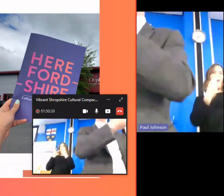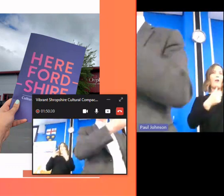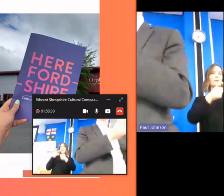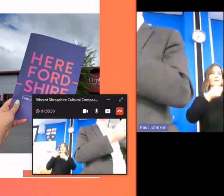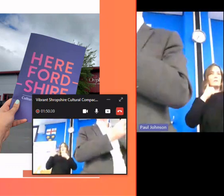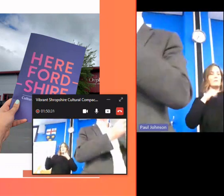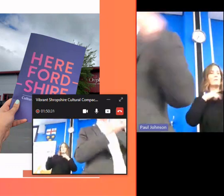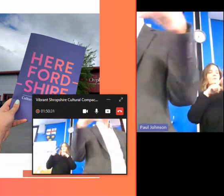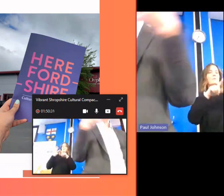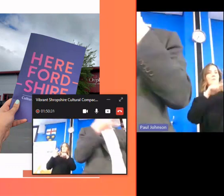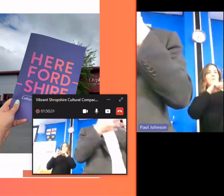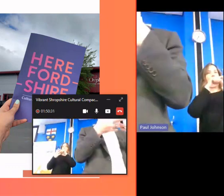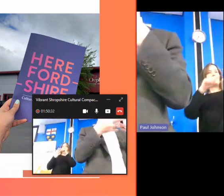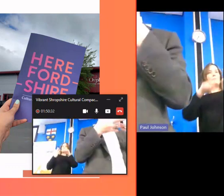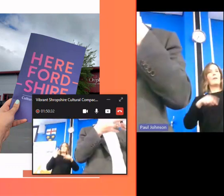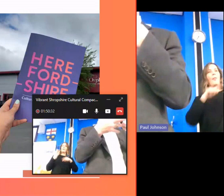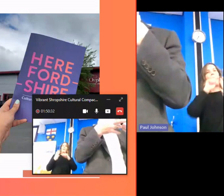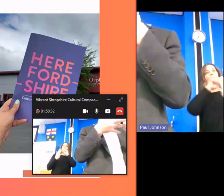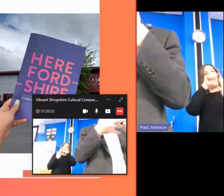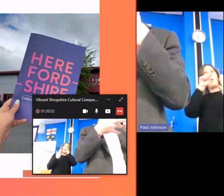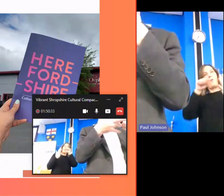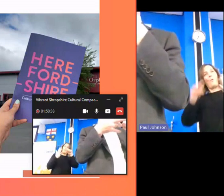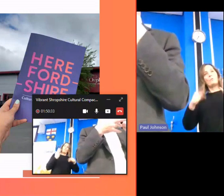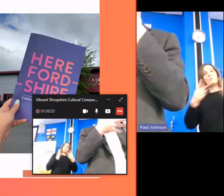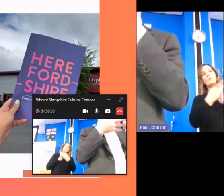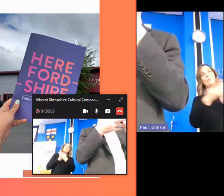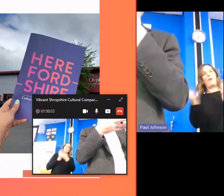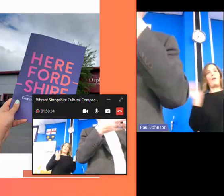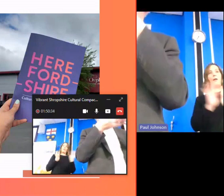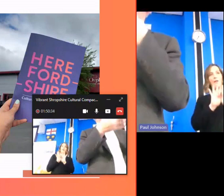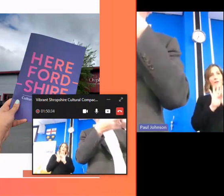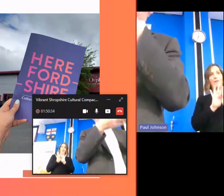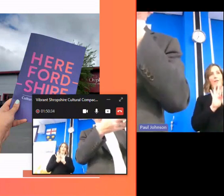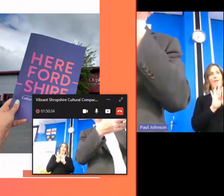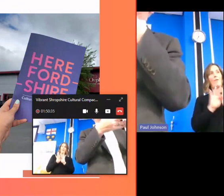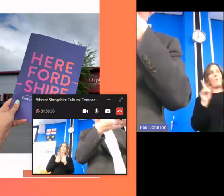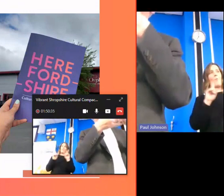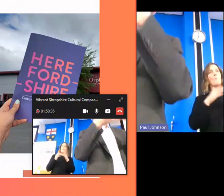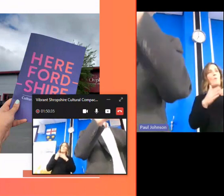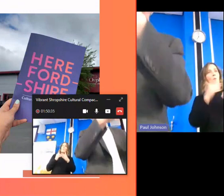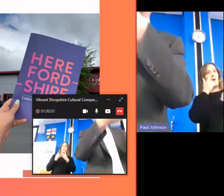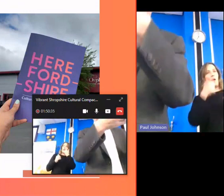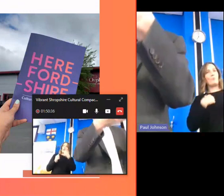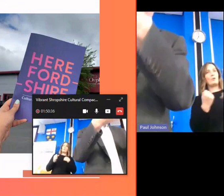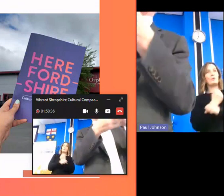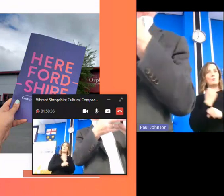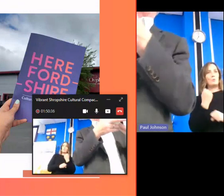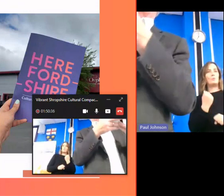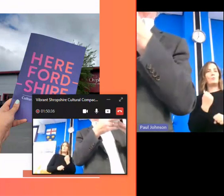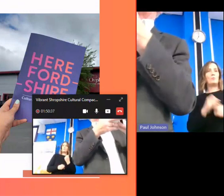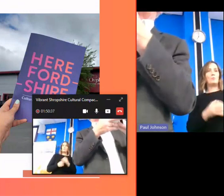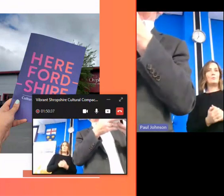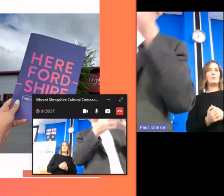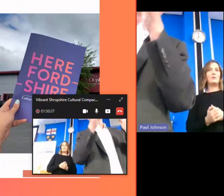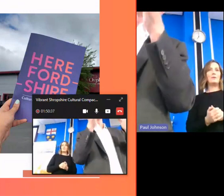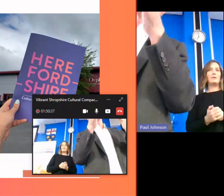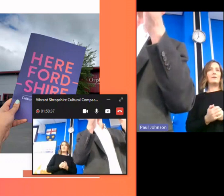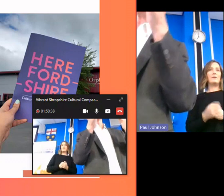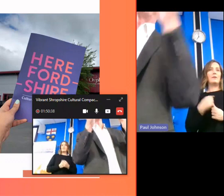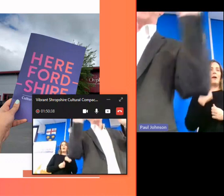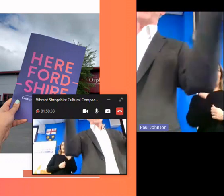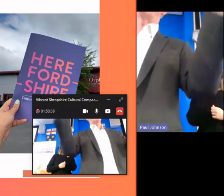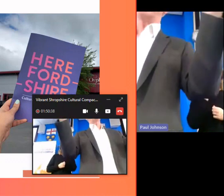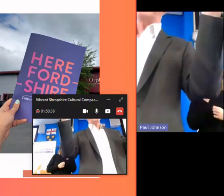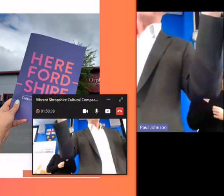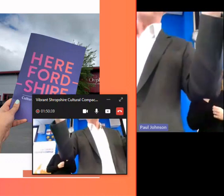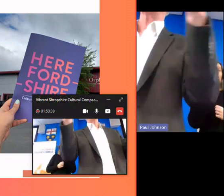arts and so um it's bringing those together um and saying what more can can we do um i think